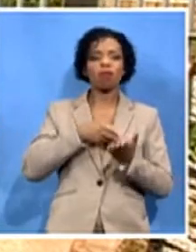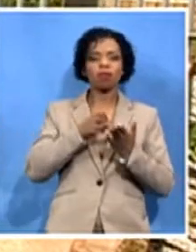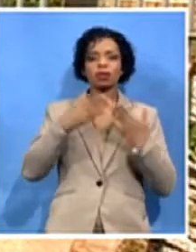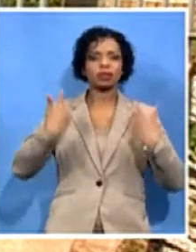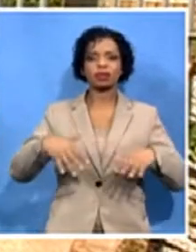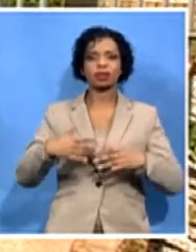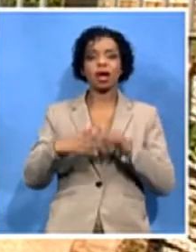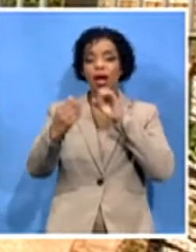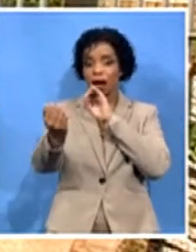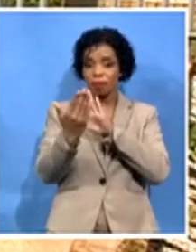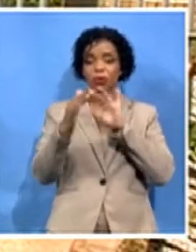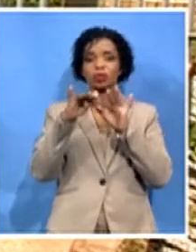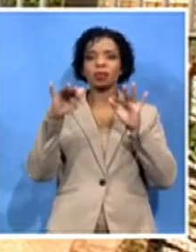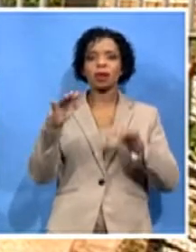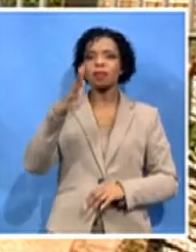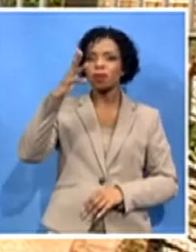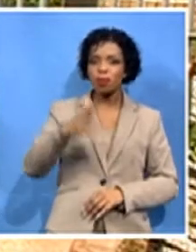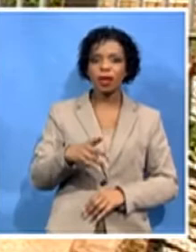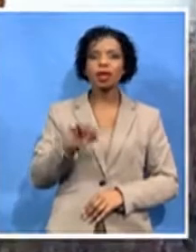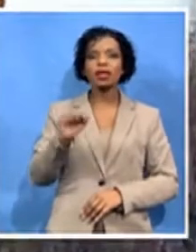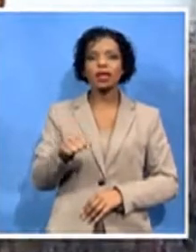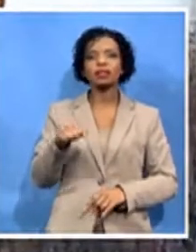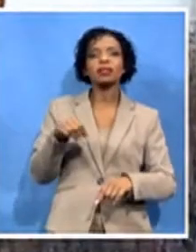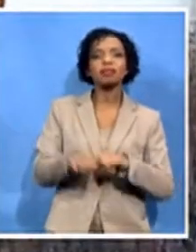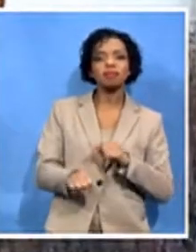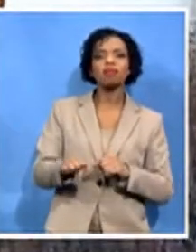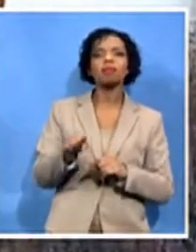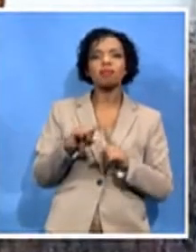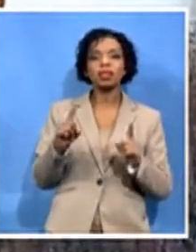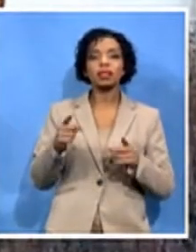but he was very visible when needed, especially in his party.